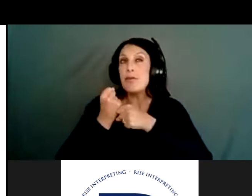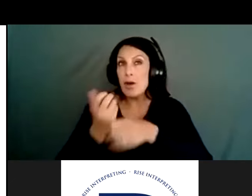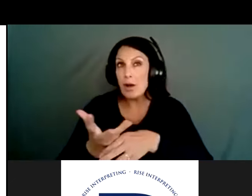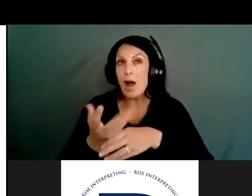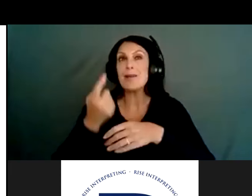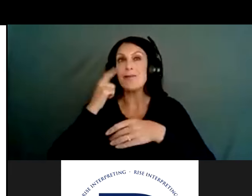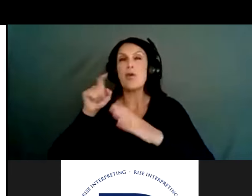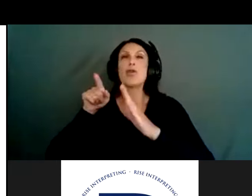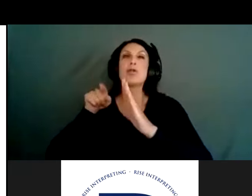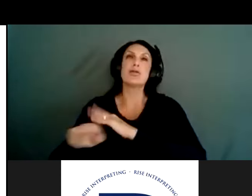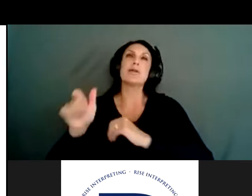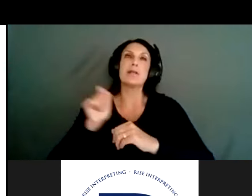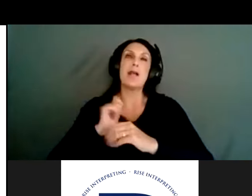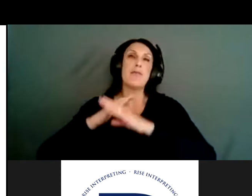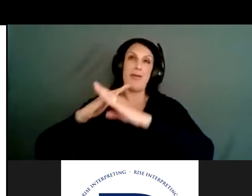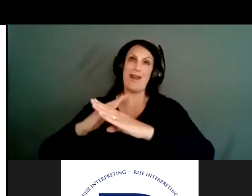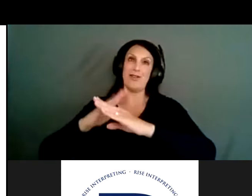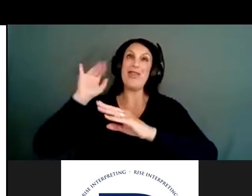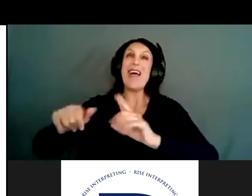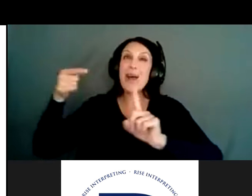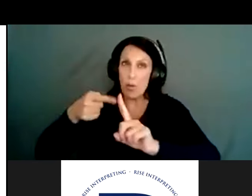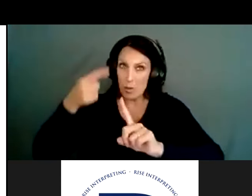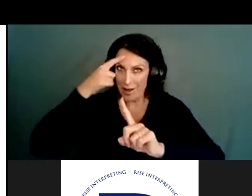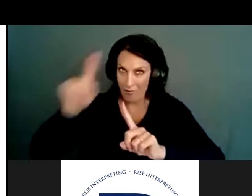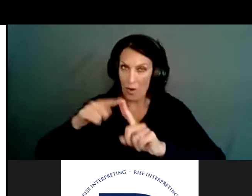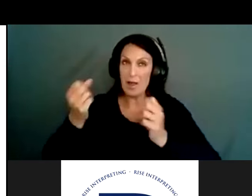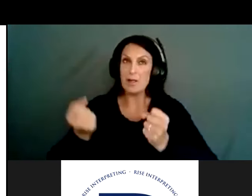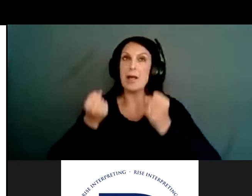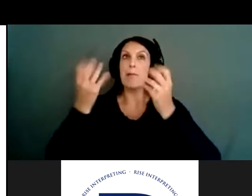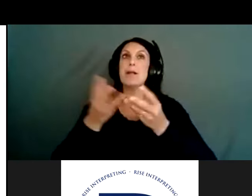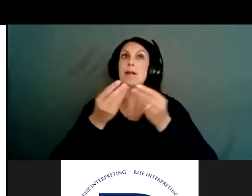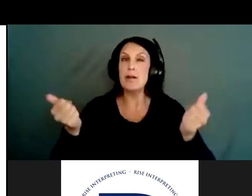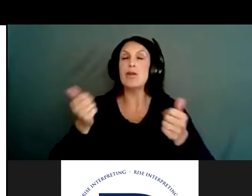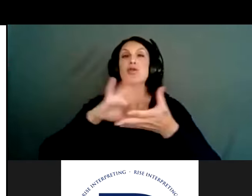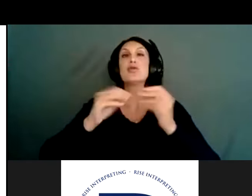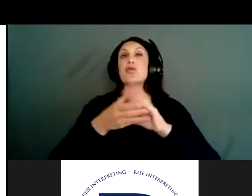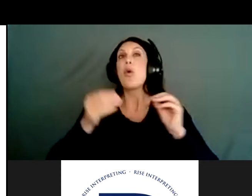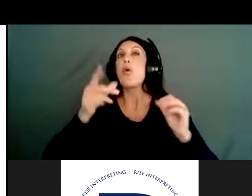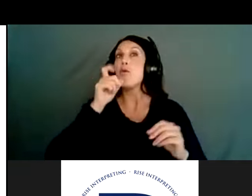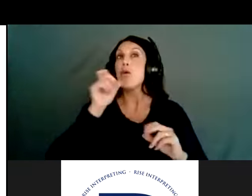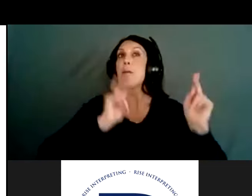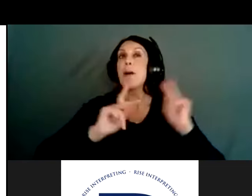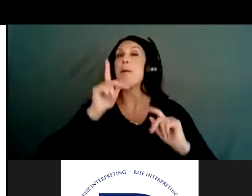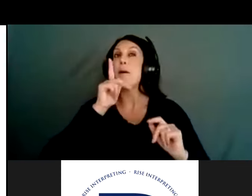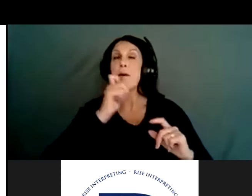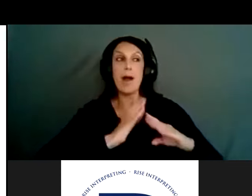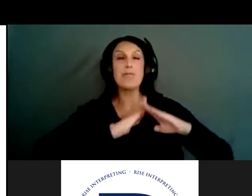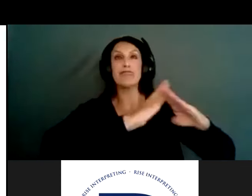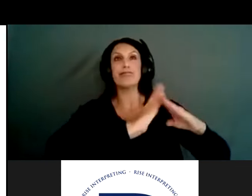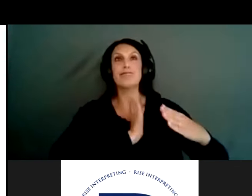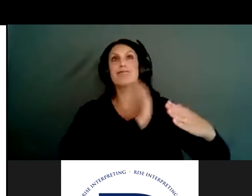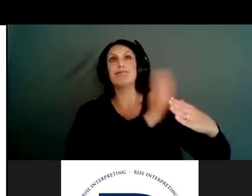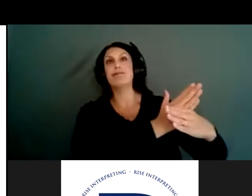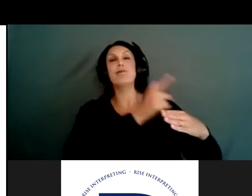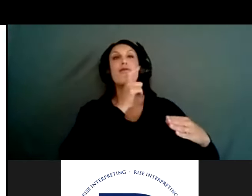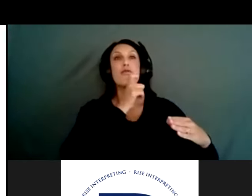suicide prevention. There's a lot of anecdotal stories of people who have been intervened with that have, you know, actually had positive experiences